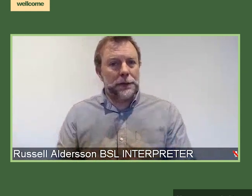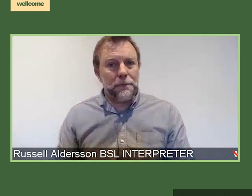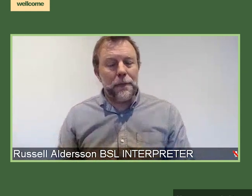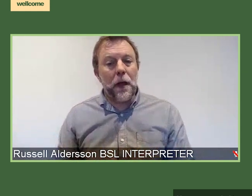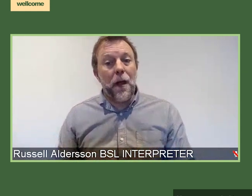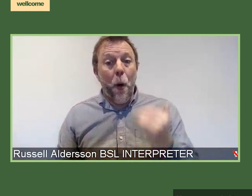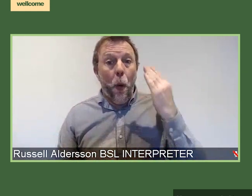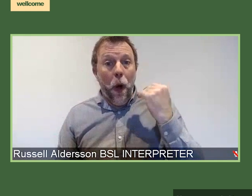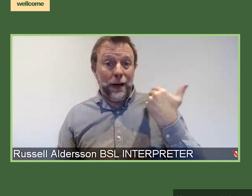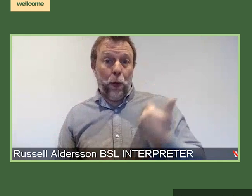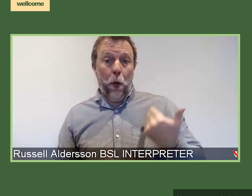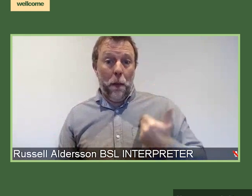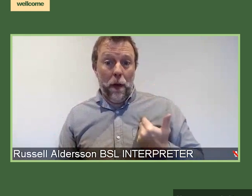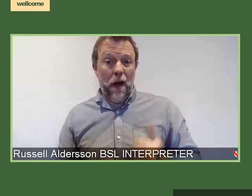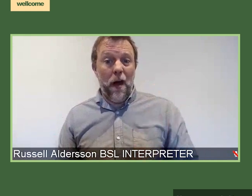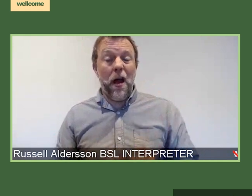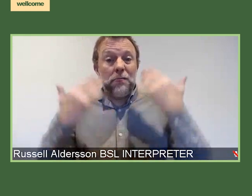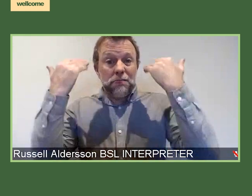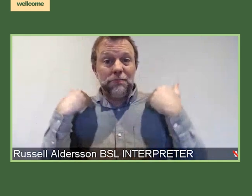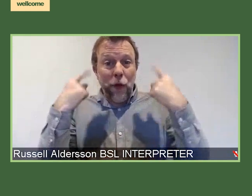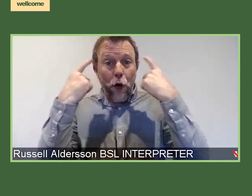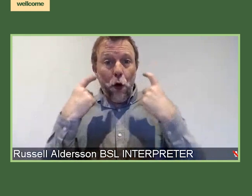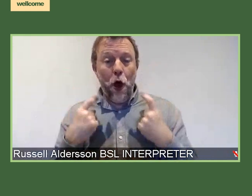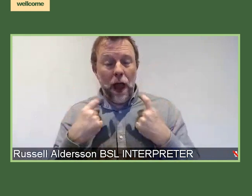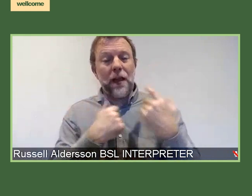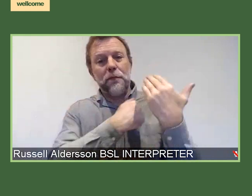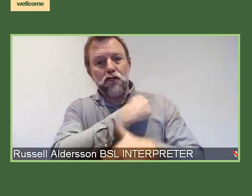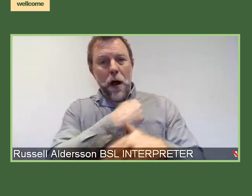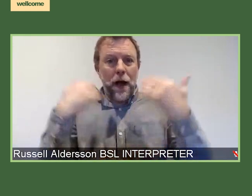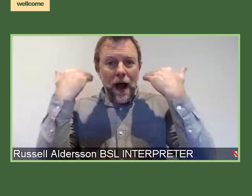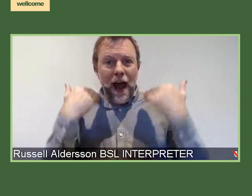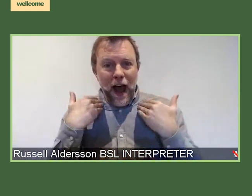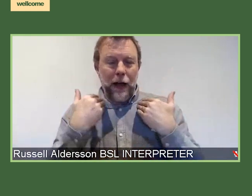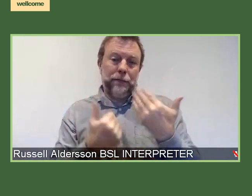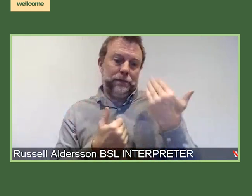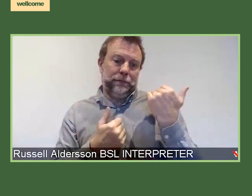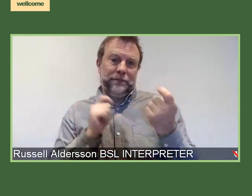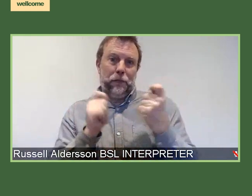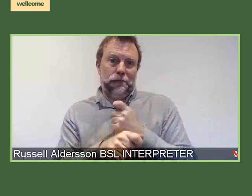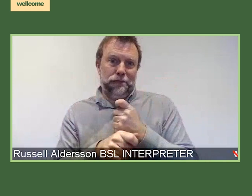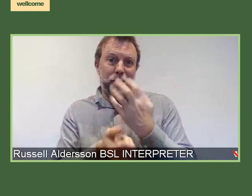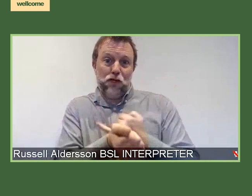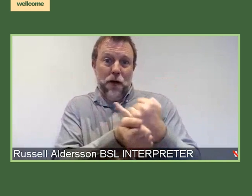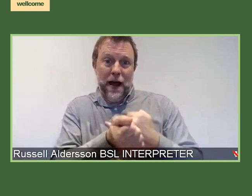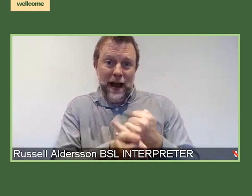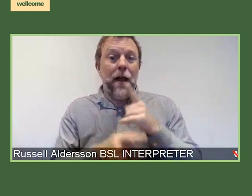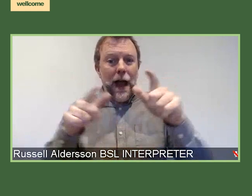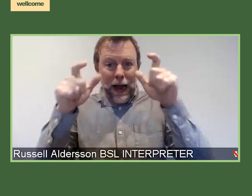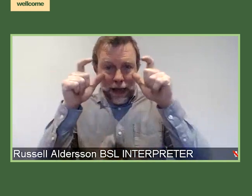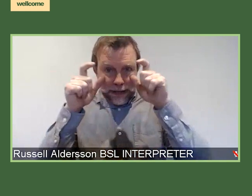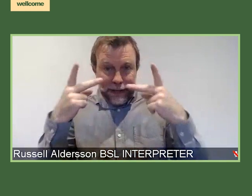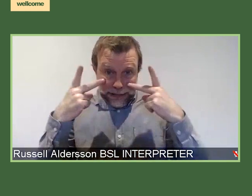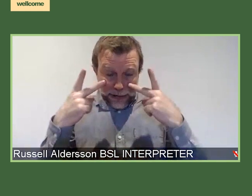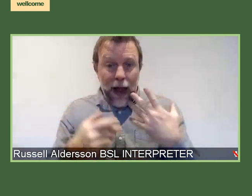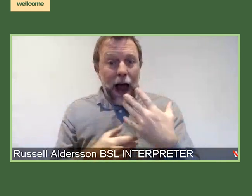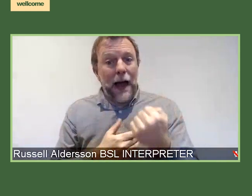woman with colour length curly brown hair, increasingly going grey. I'm wearing glasses and I've got a blue